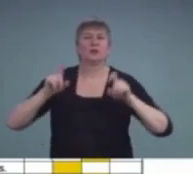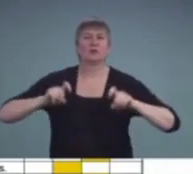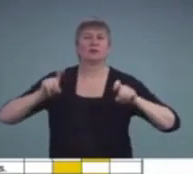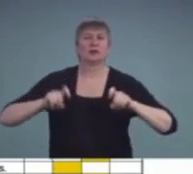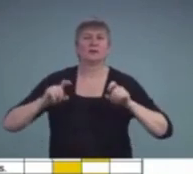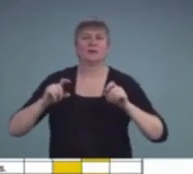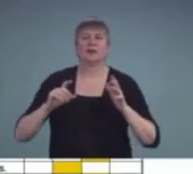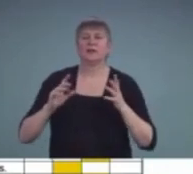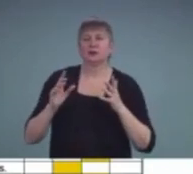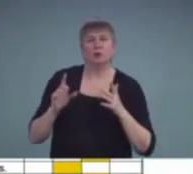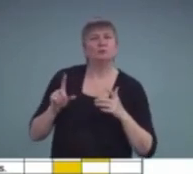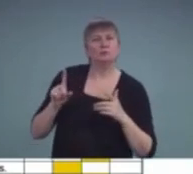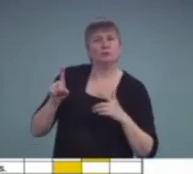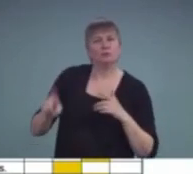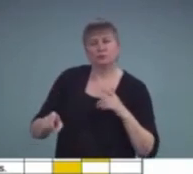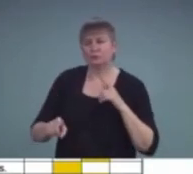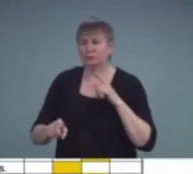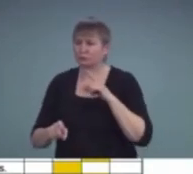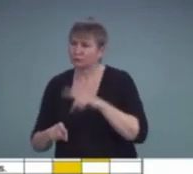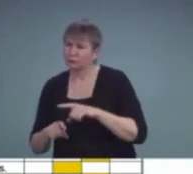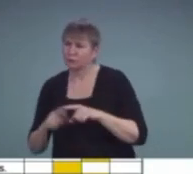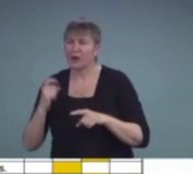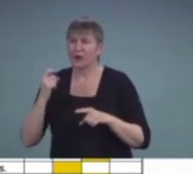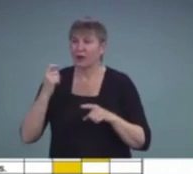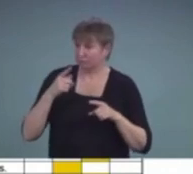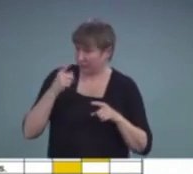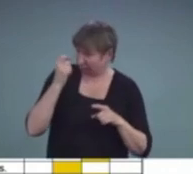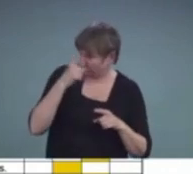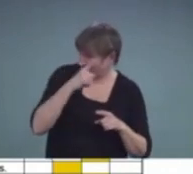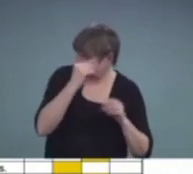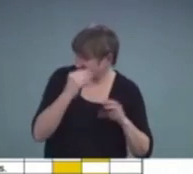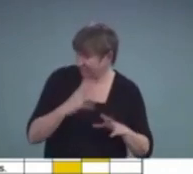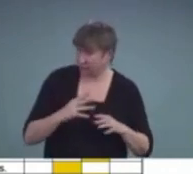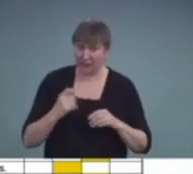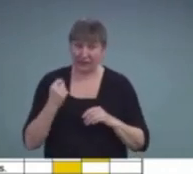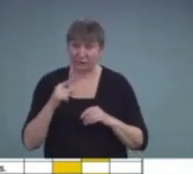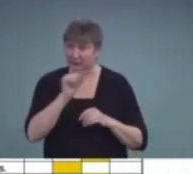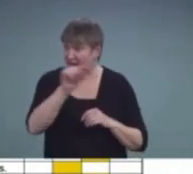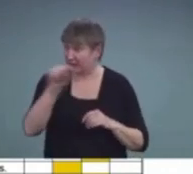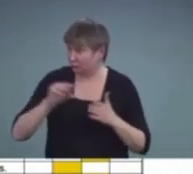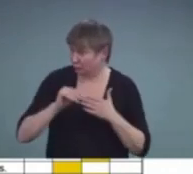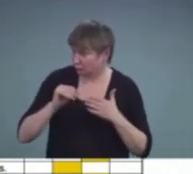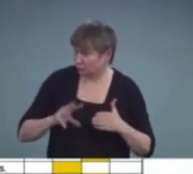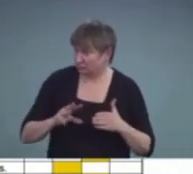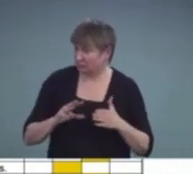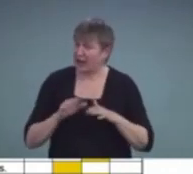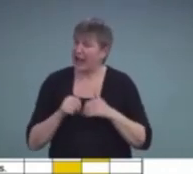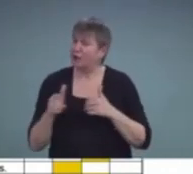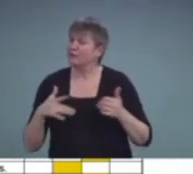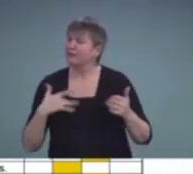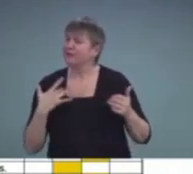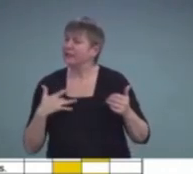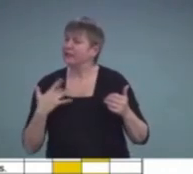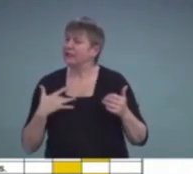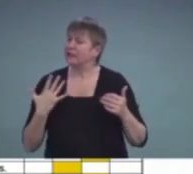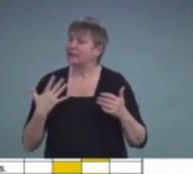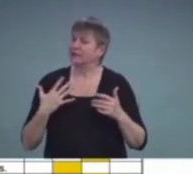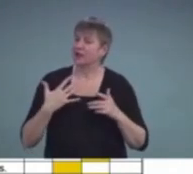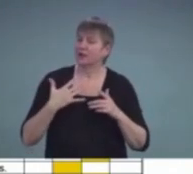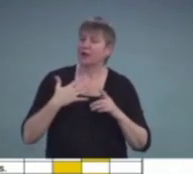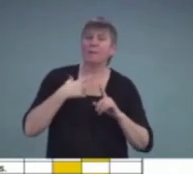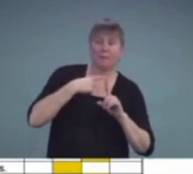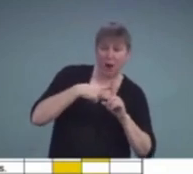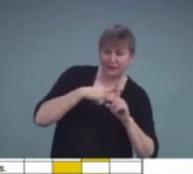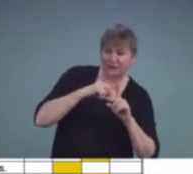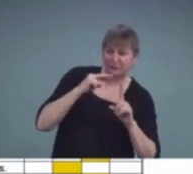ability to understand the teacher, other students in the classroom, and then how he feels about that both from a positive and